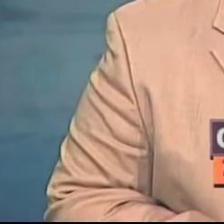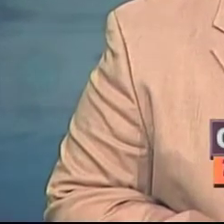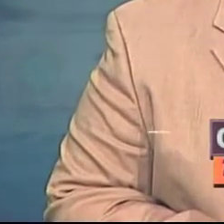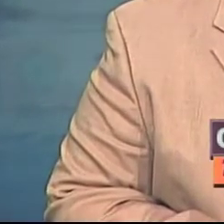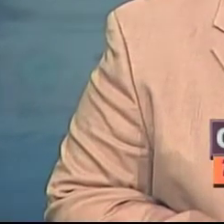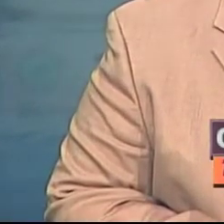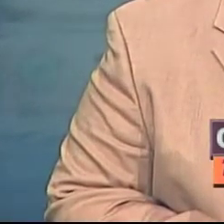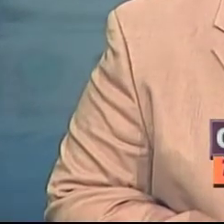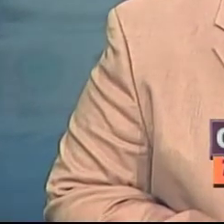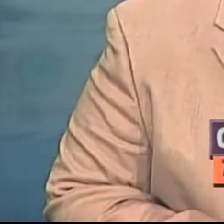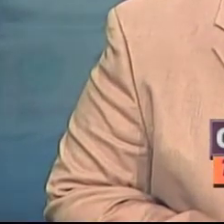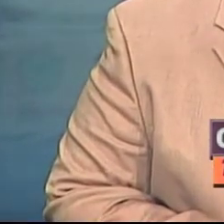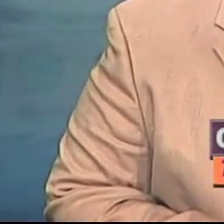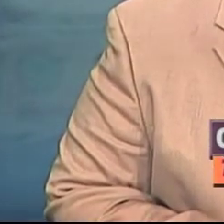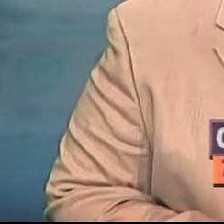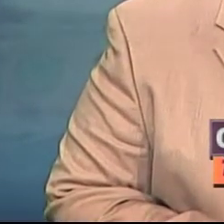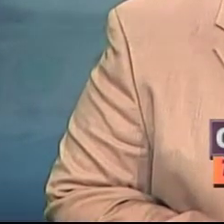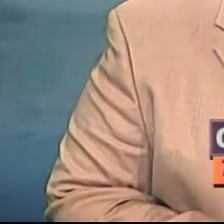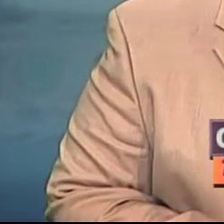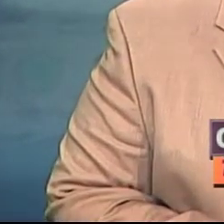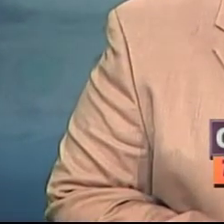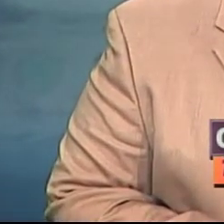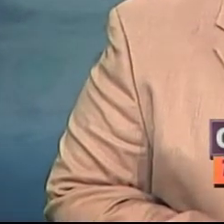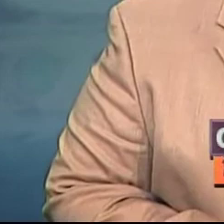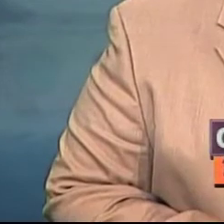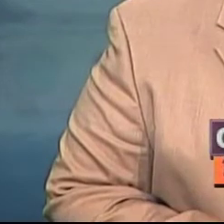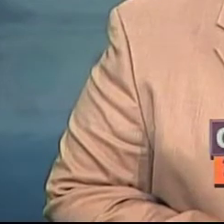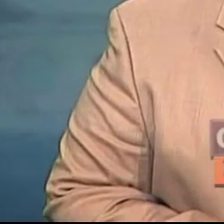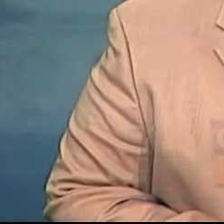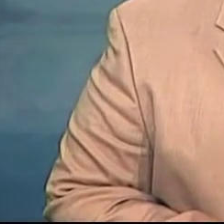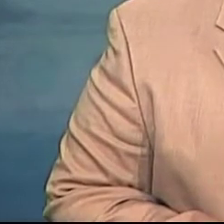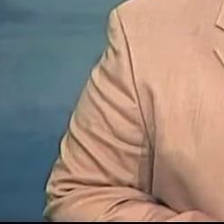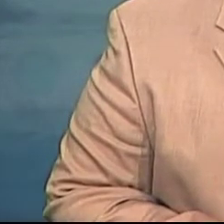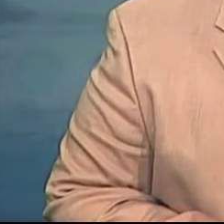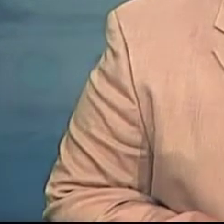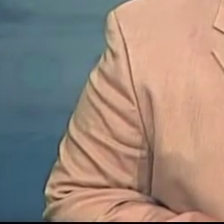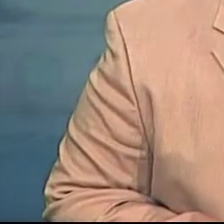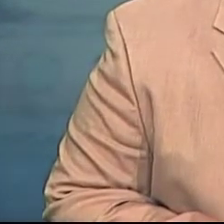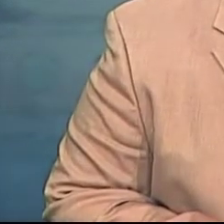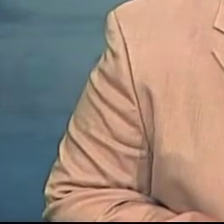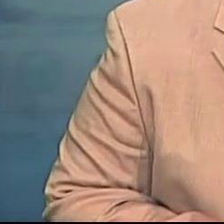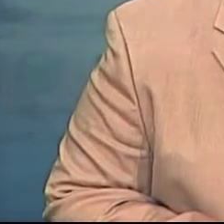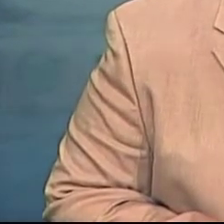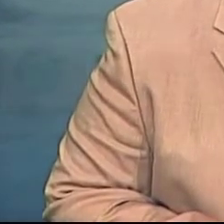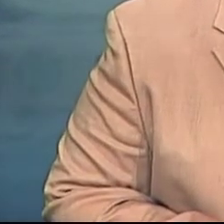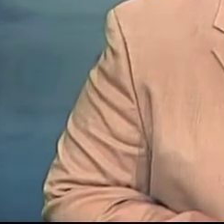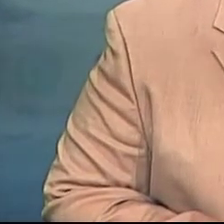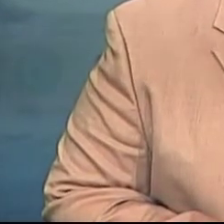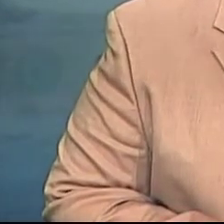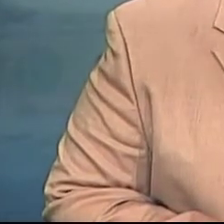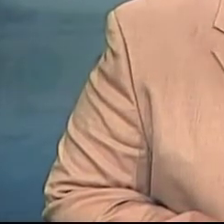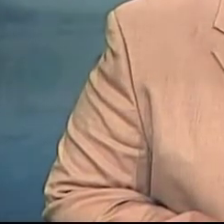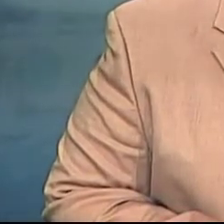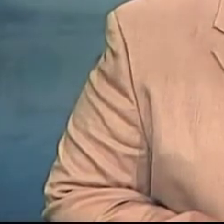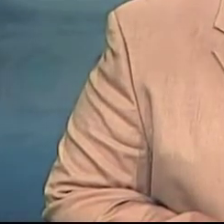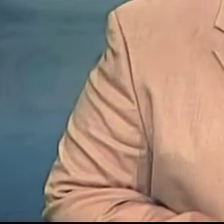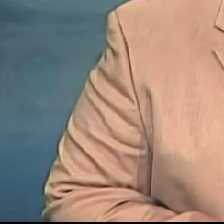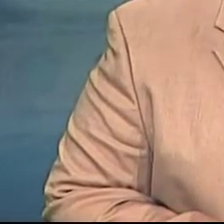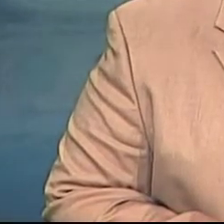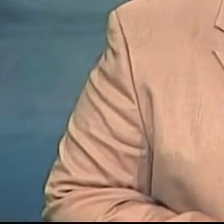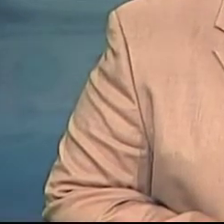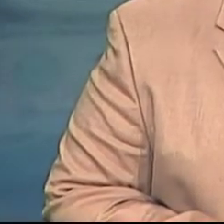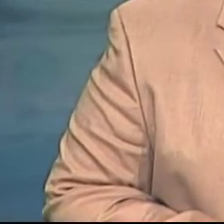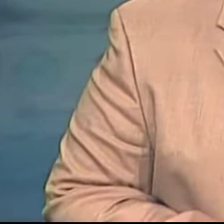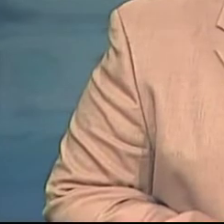late edition of The Weekend Edition. I'm Clint Watson reporting tonight. In the past 24 hours, four murders have been committed. One police official